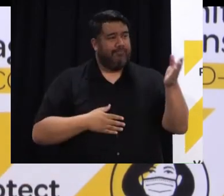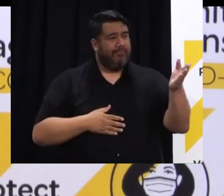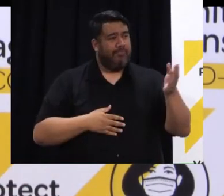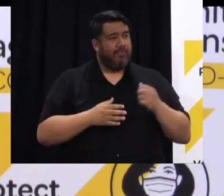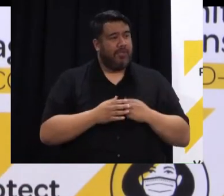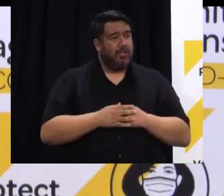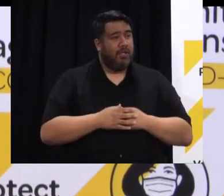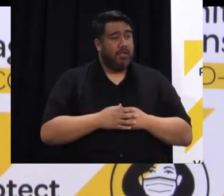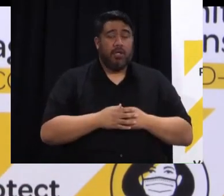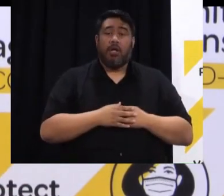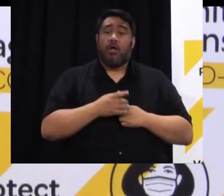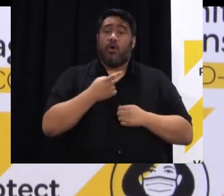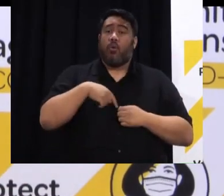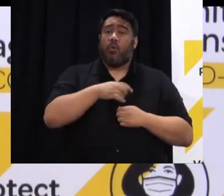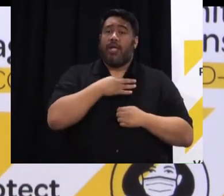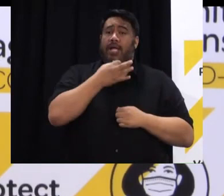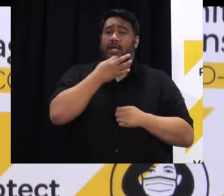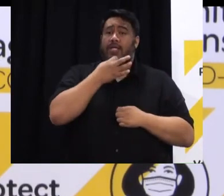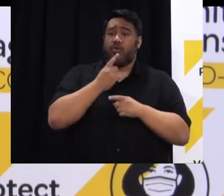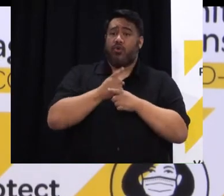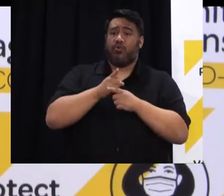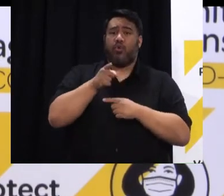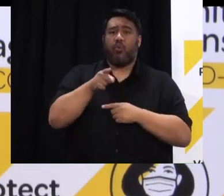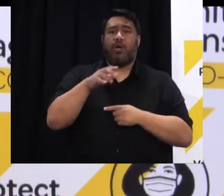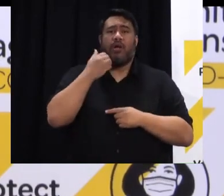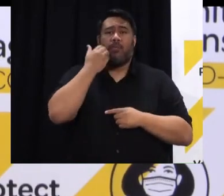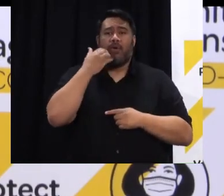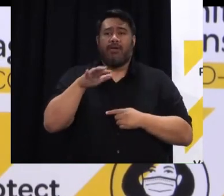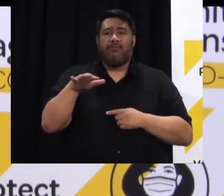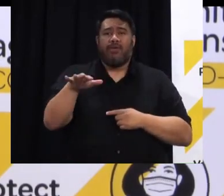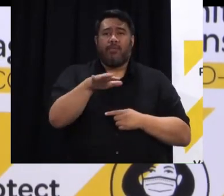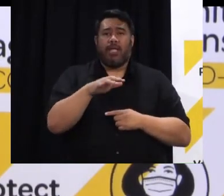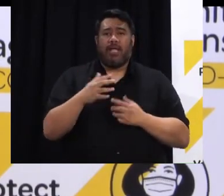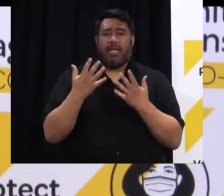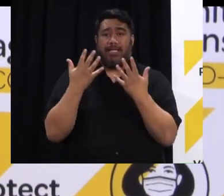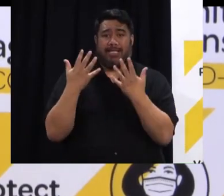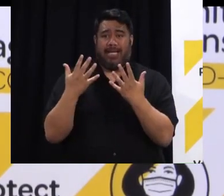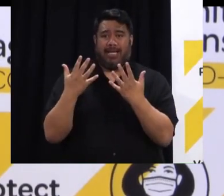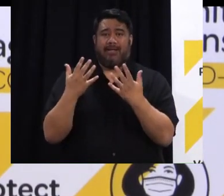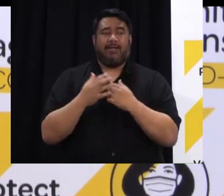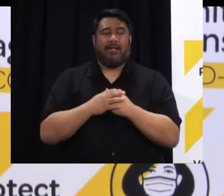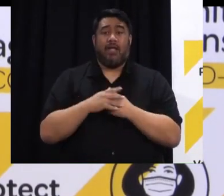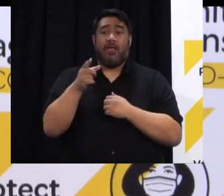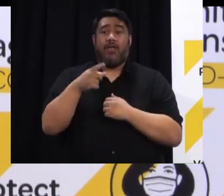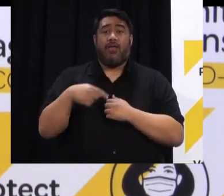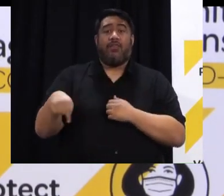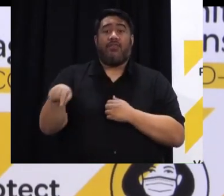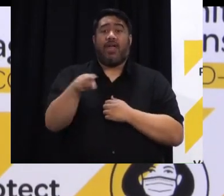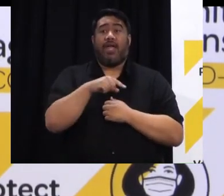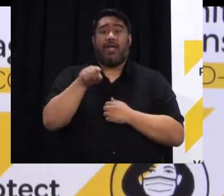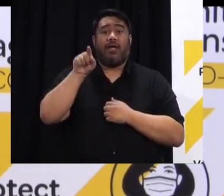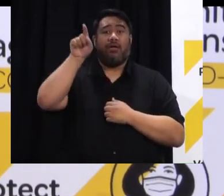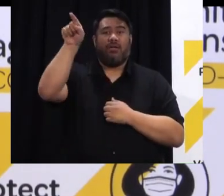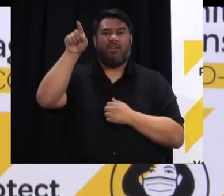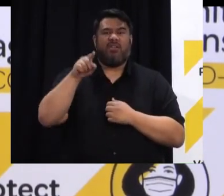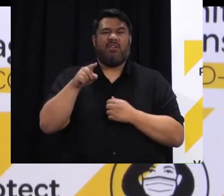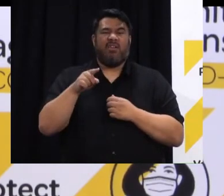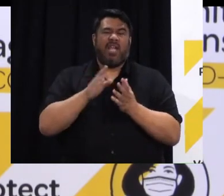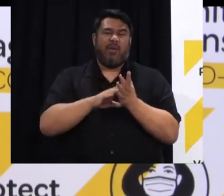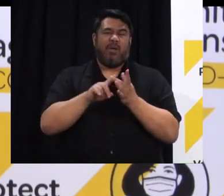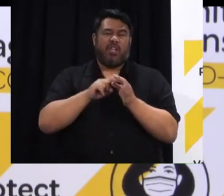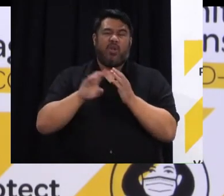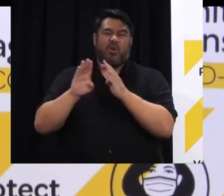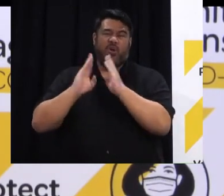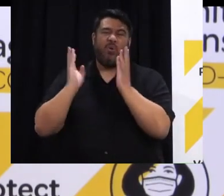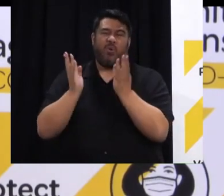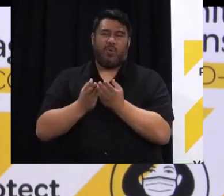to a whanau of 10 who's with positive cases and managed isolation at the moment is kind of having a hard time just grappling